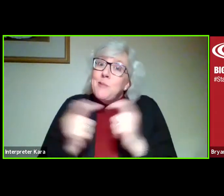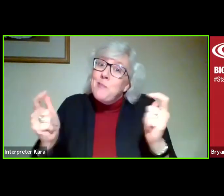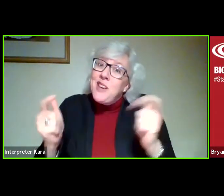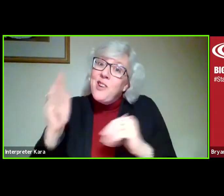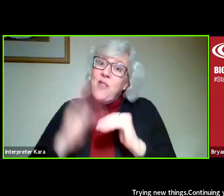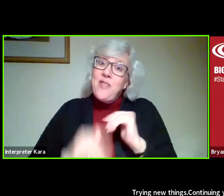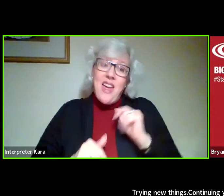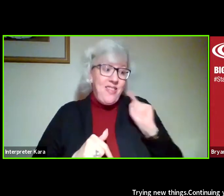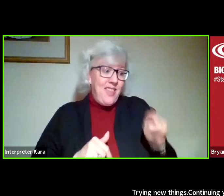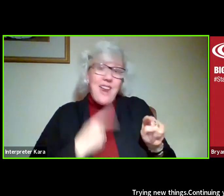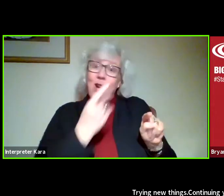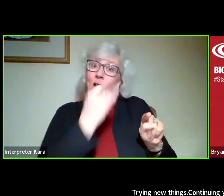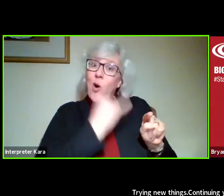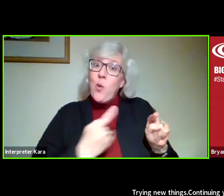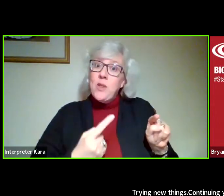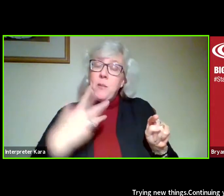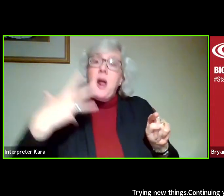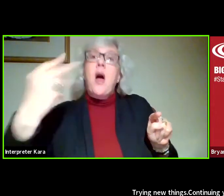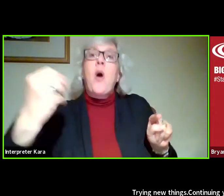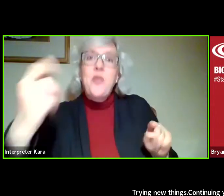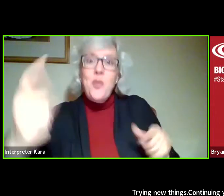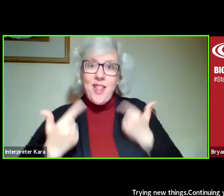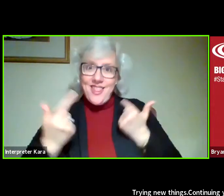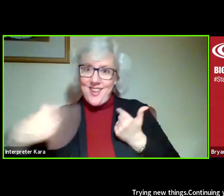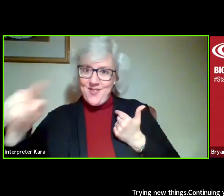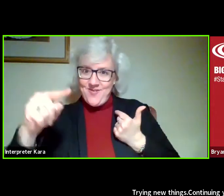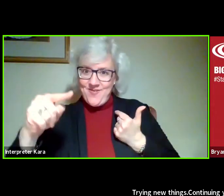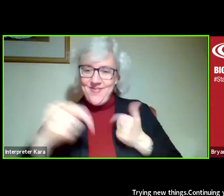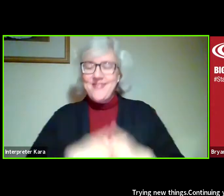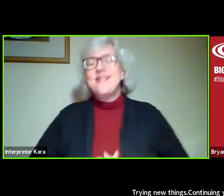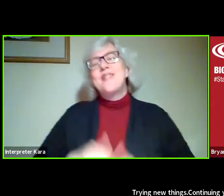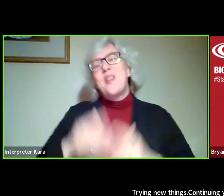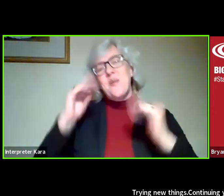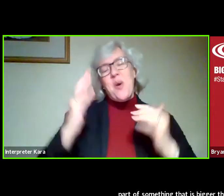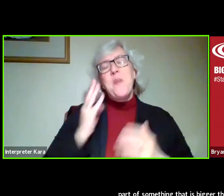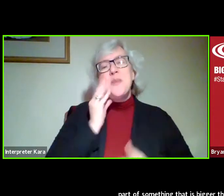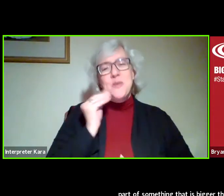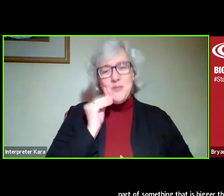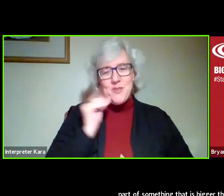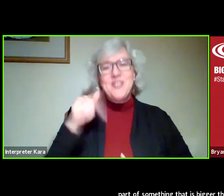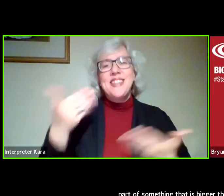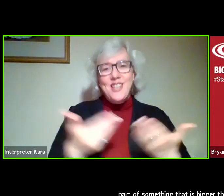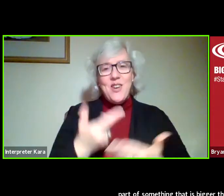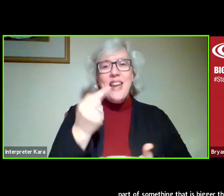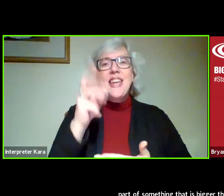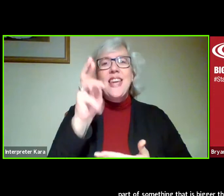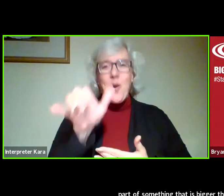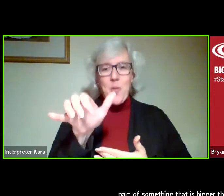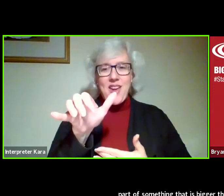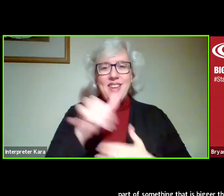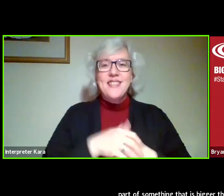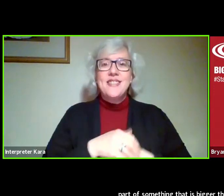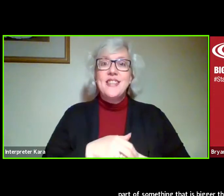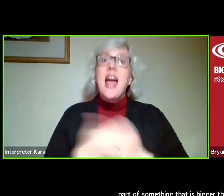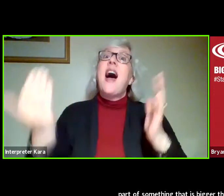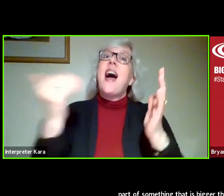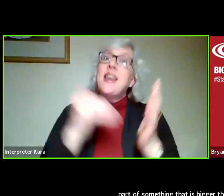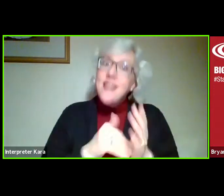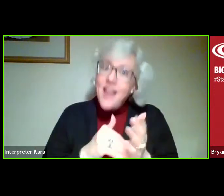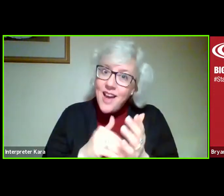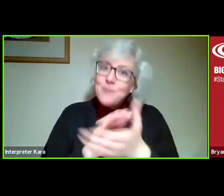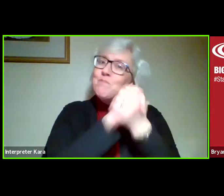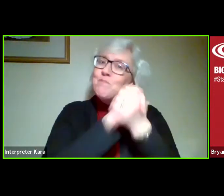the product that you've created. And that's what we hope you've experienced here at Gateway Technical College. So again, I want to congratulate